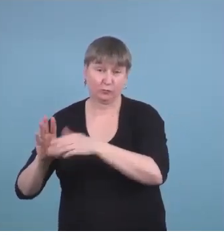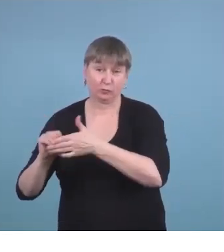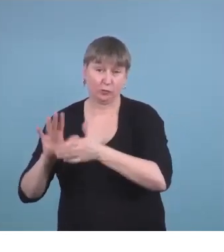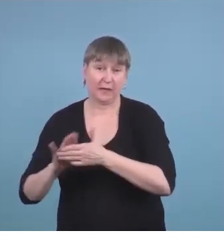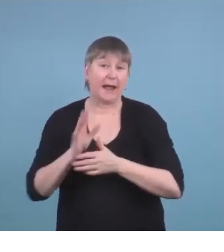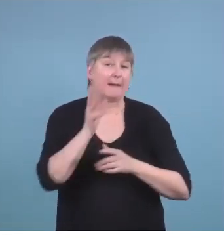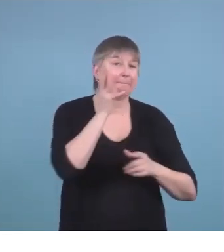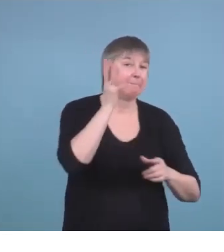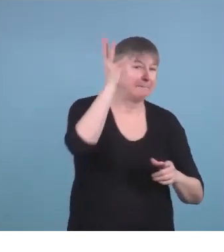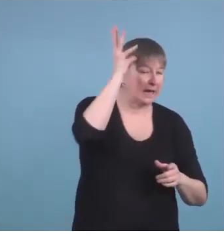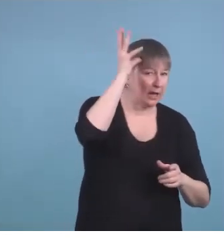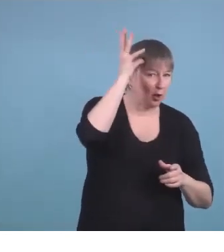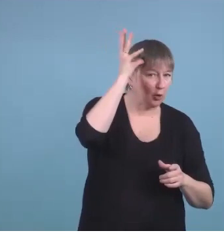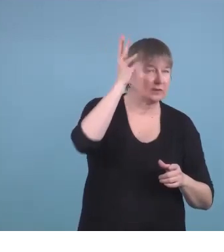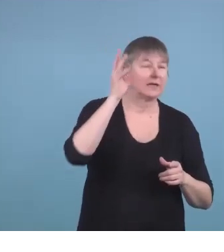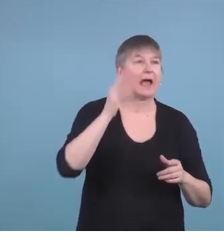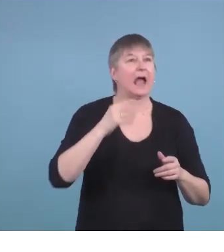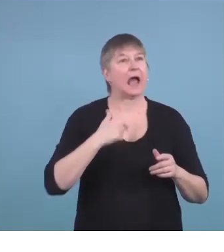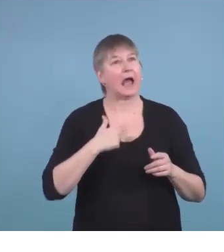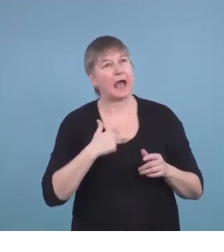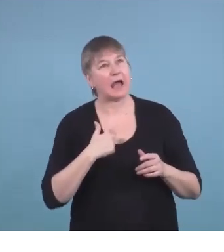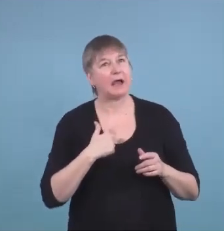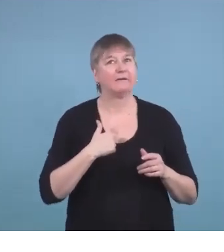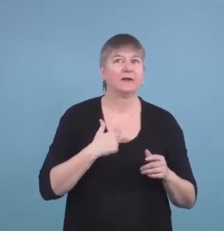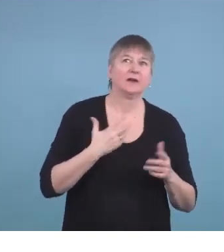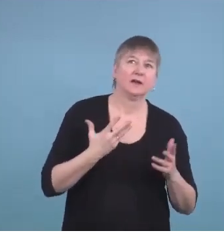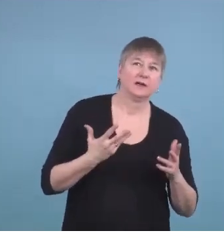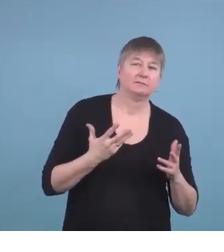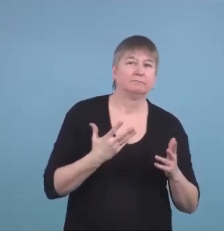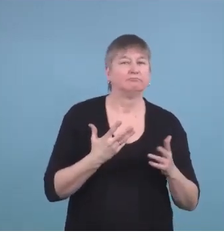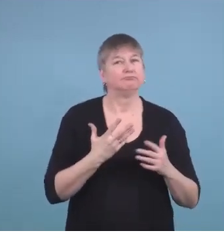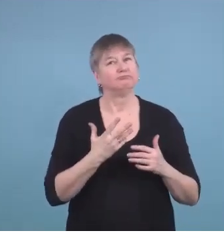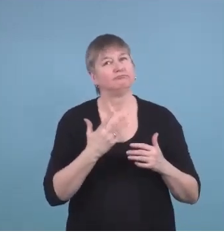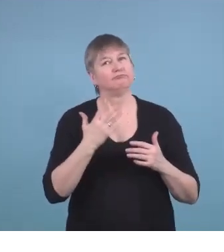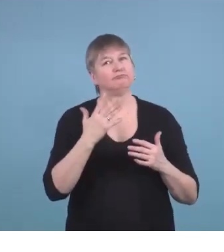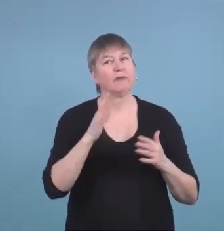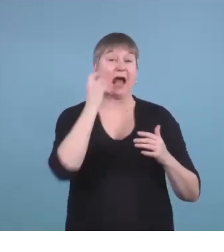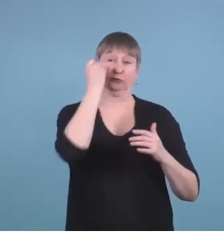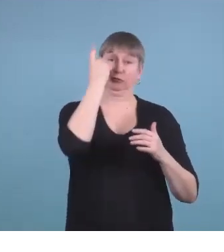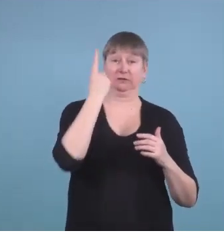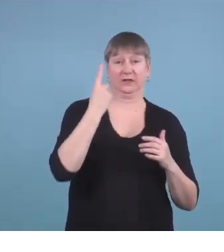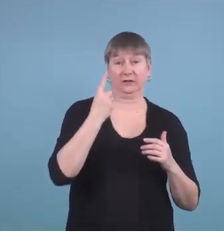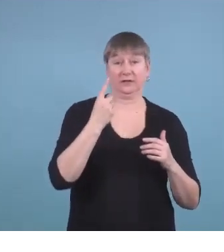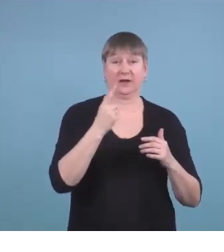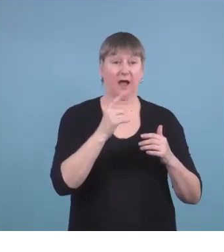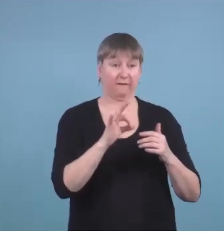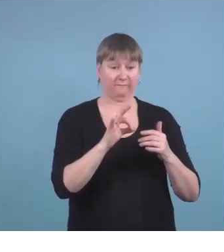and what that means for kids' futures than maybe our students do.